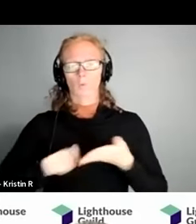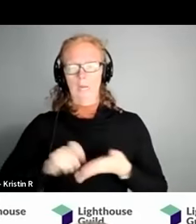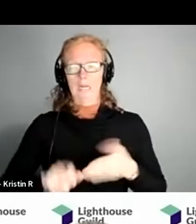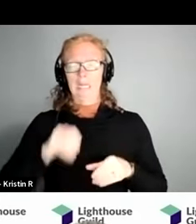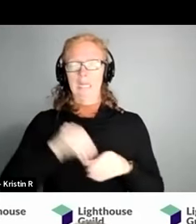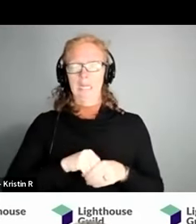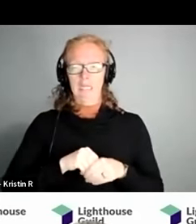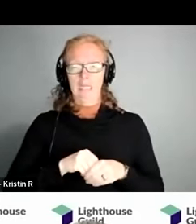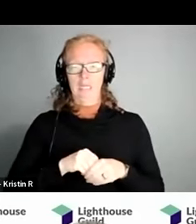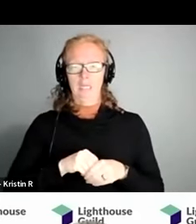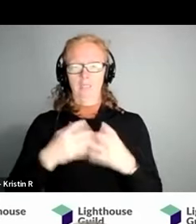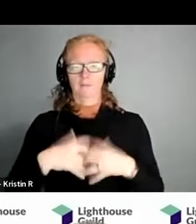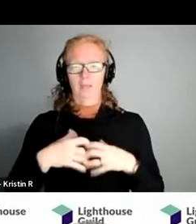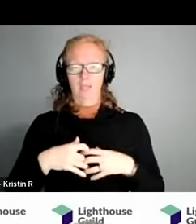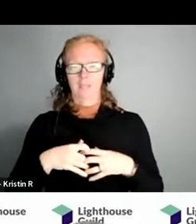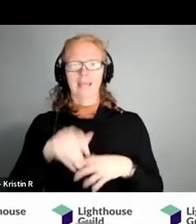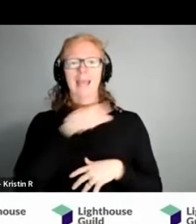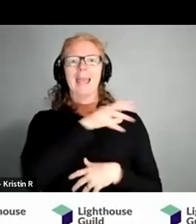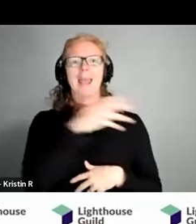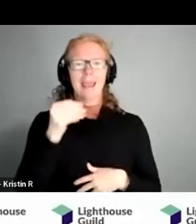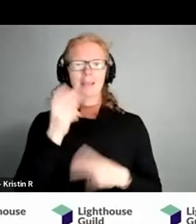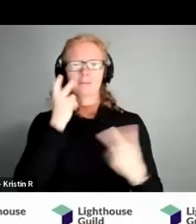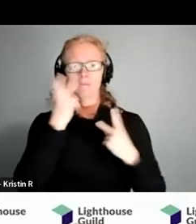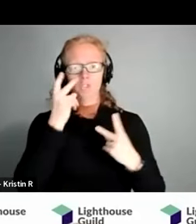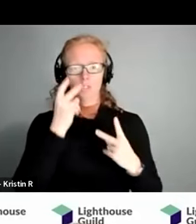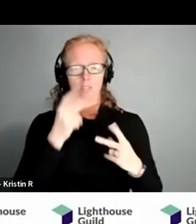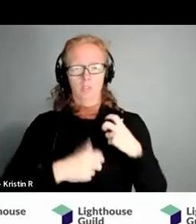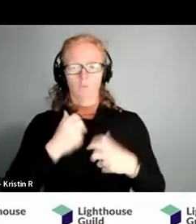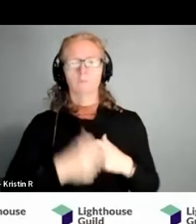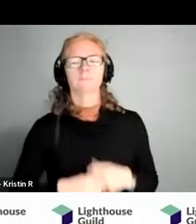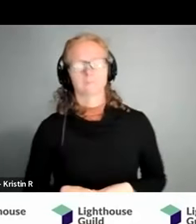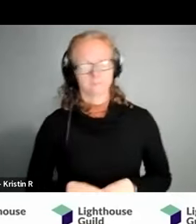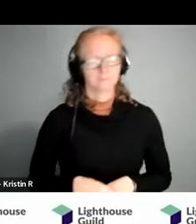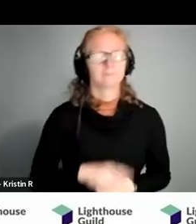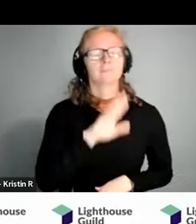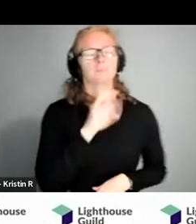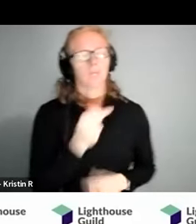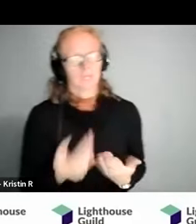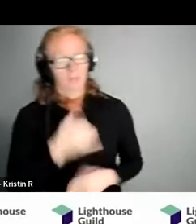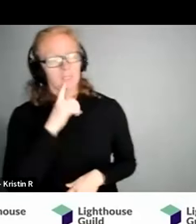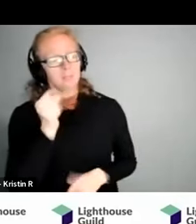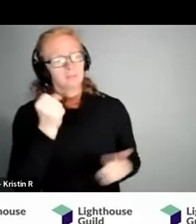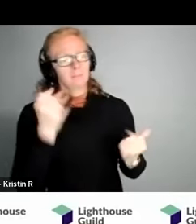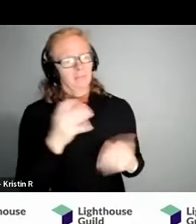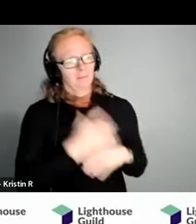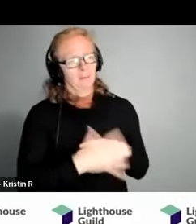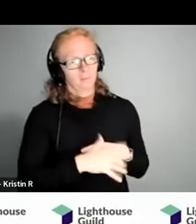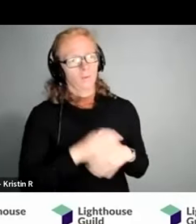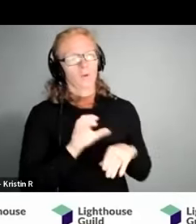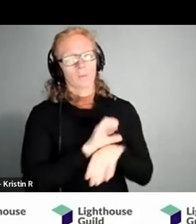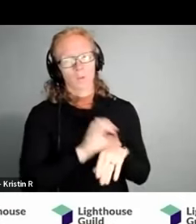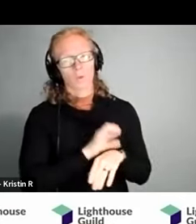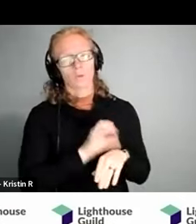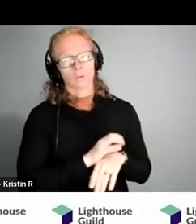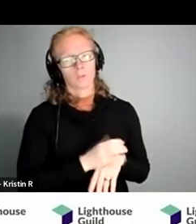device as well as vision issues so that there there are there's a number of them out there actually a lot of the computers and even phones they